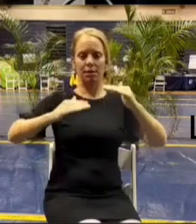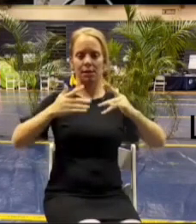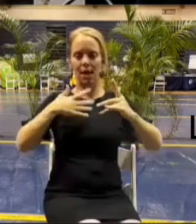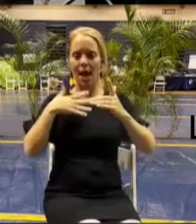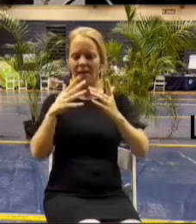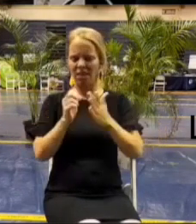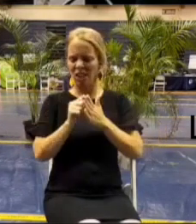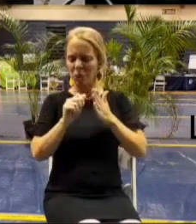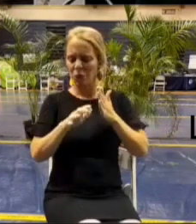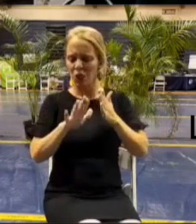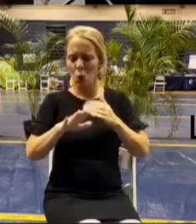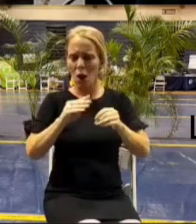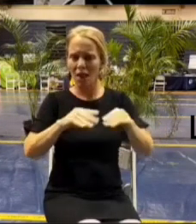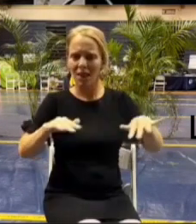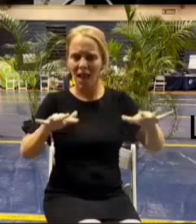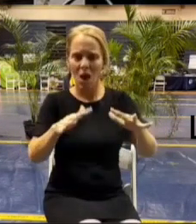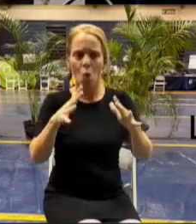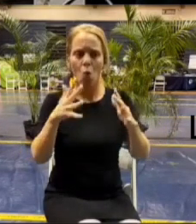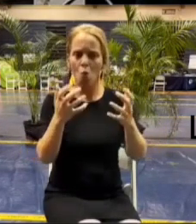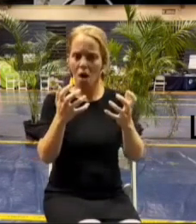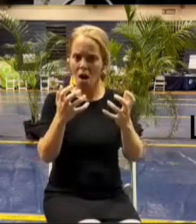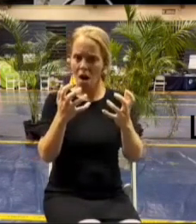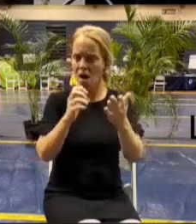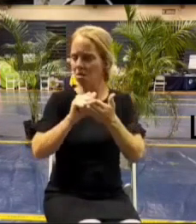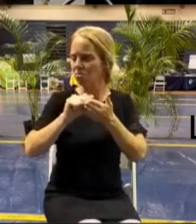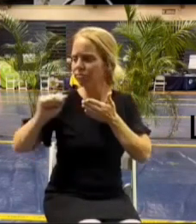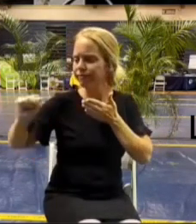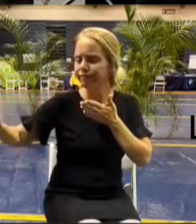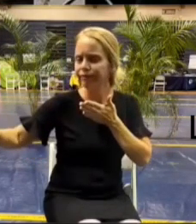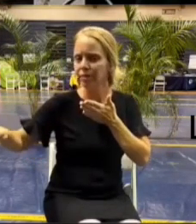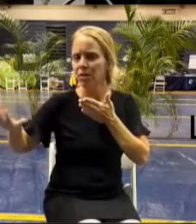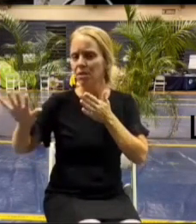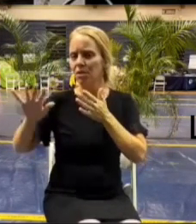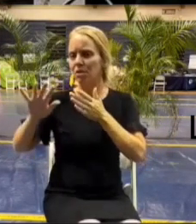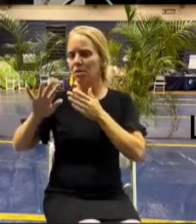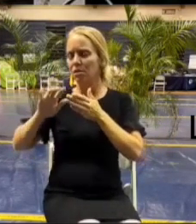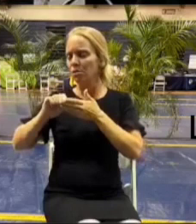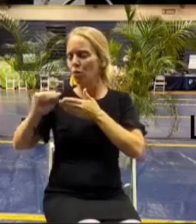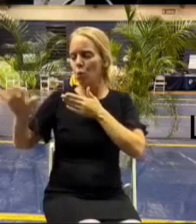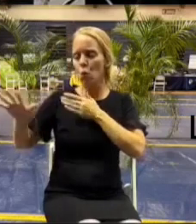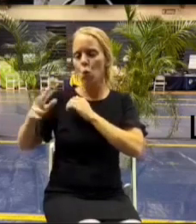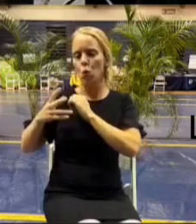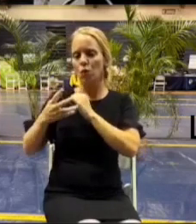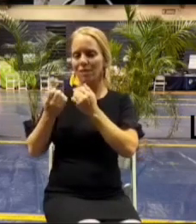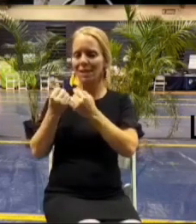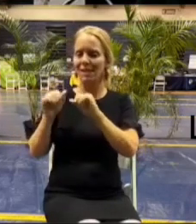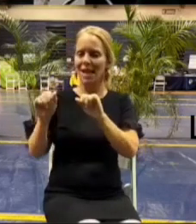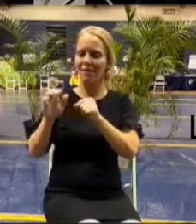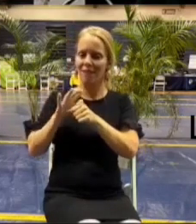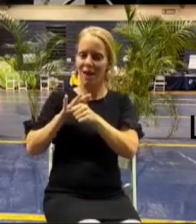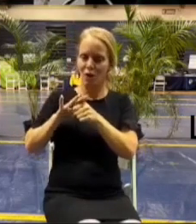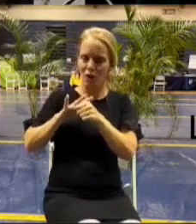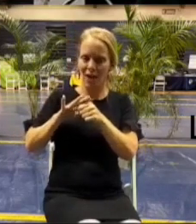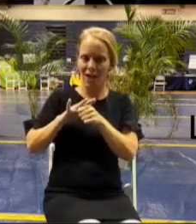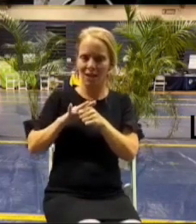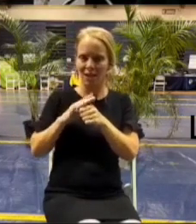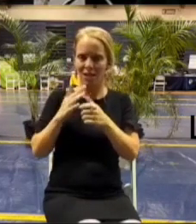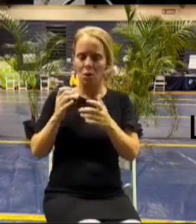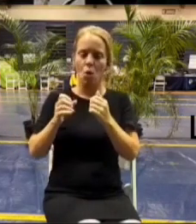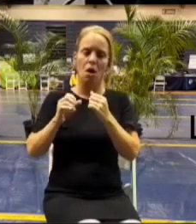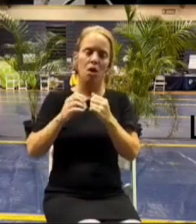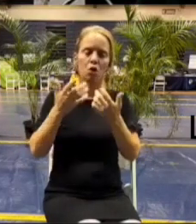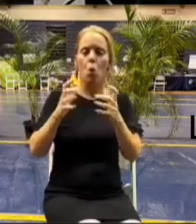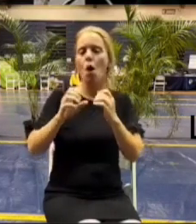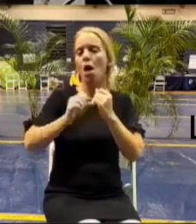on your lots and we're and we want to get it in a safe storage area uh and so we don't we don't want to drag